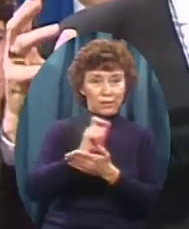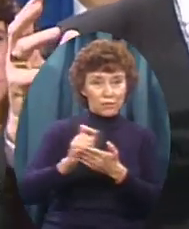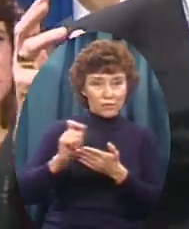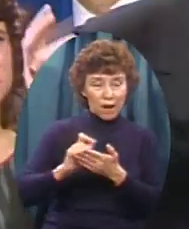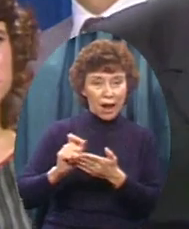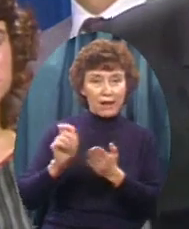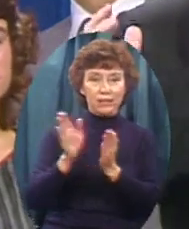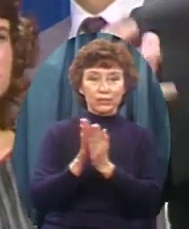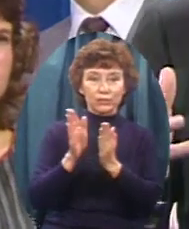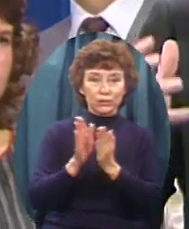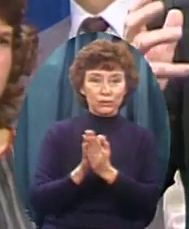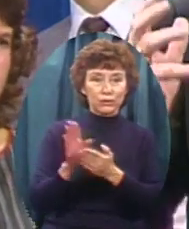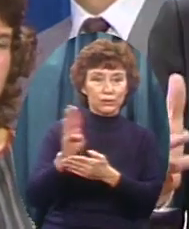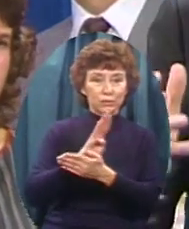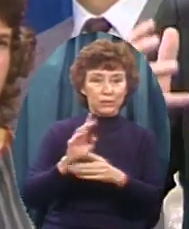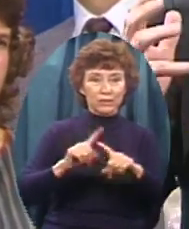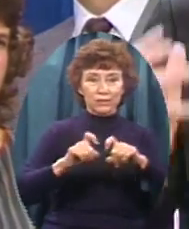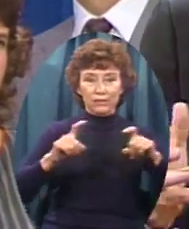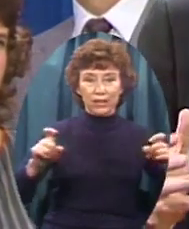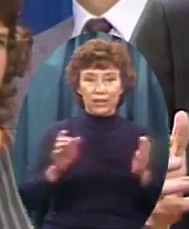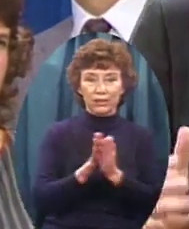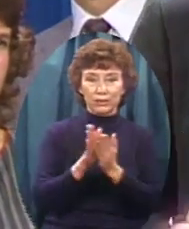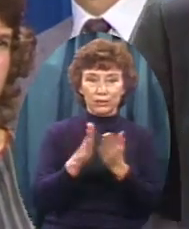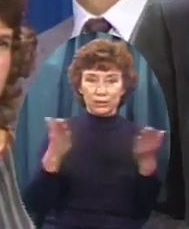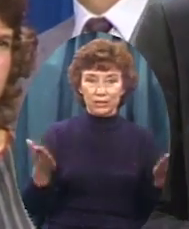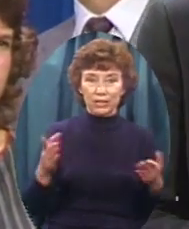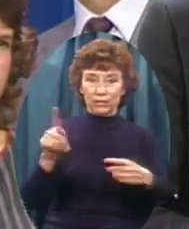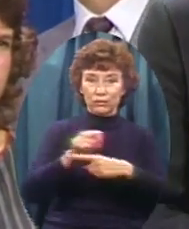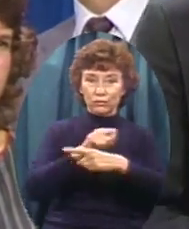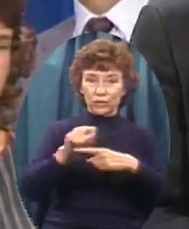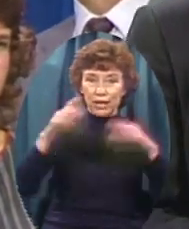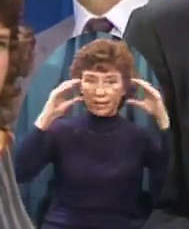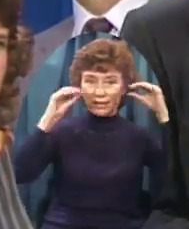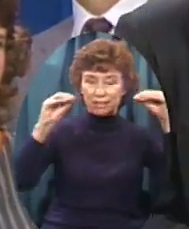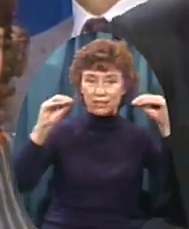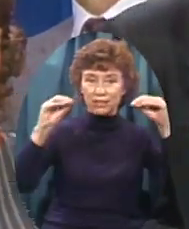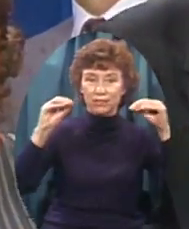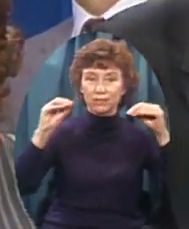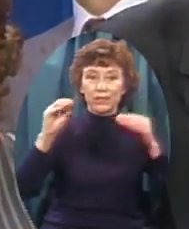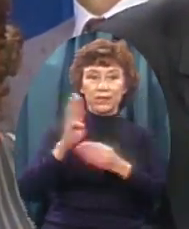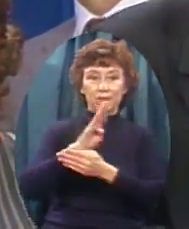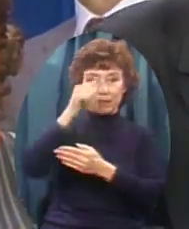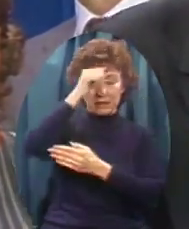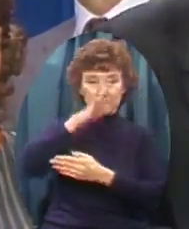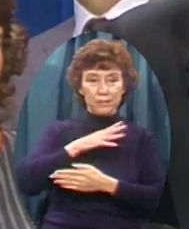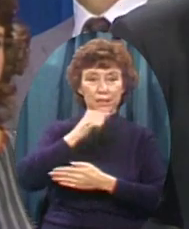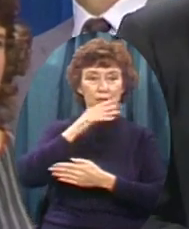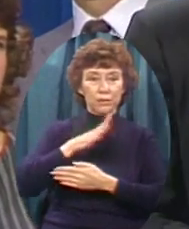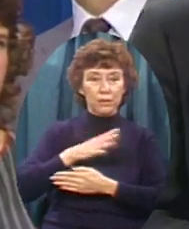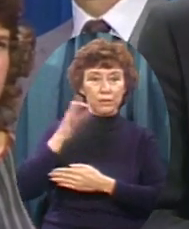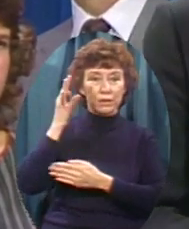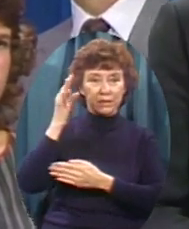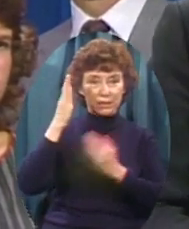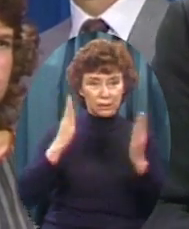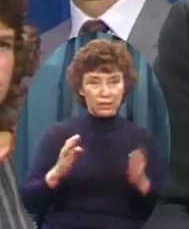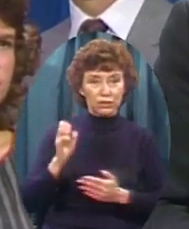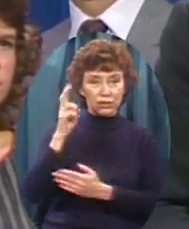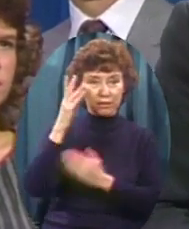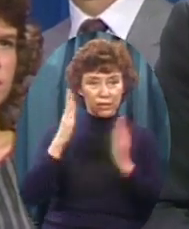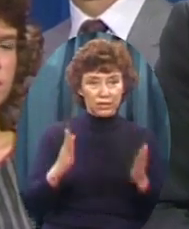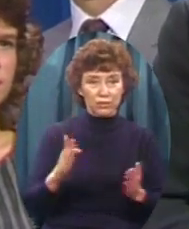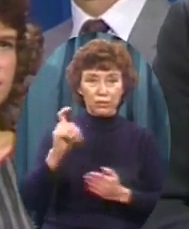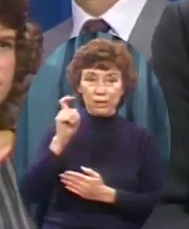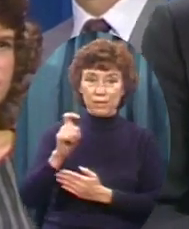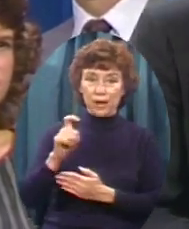Training preachers Pastors Missionaries Evangelists Our forte But if we're going to Turn the nation around We've got to train The young champions